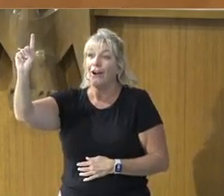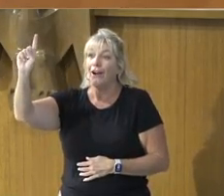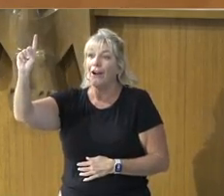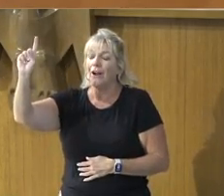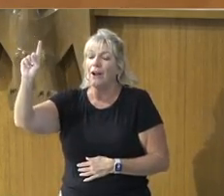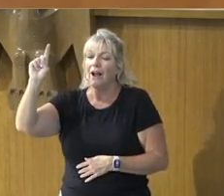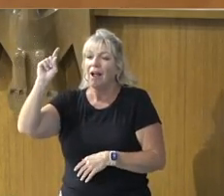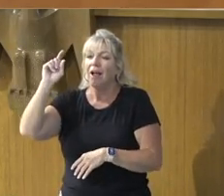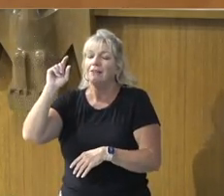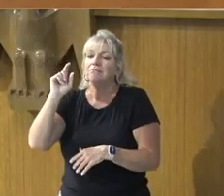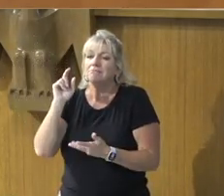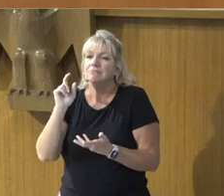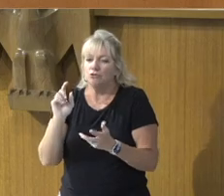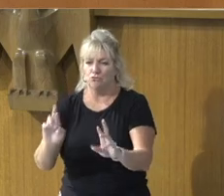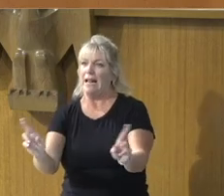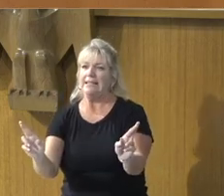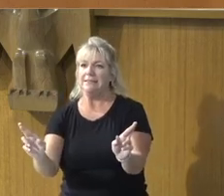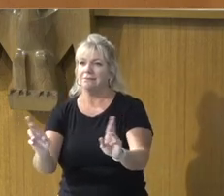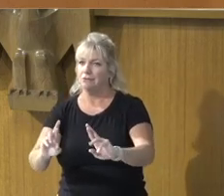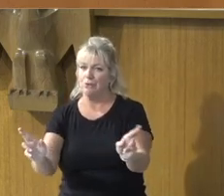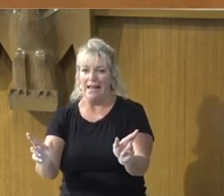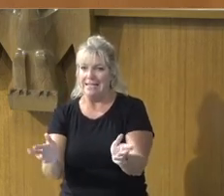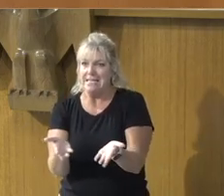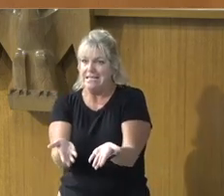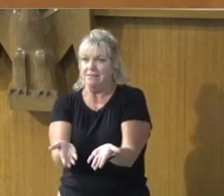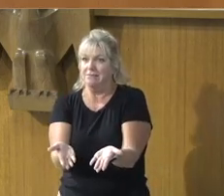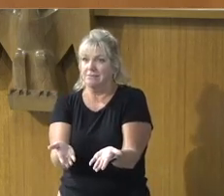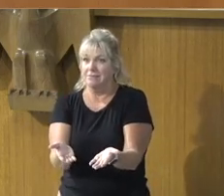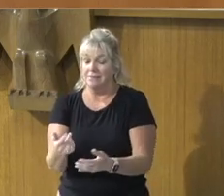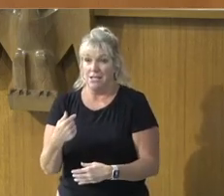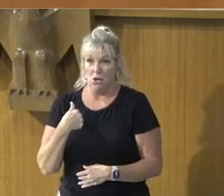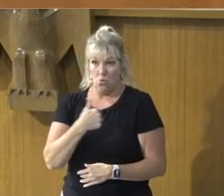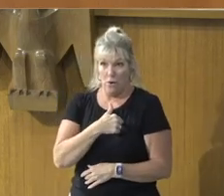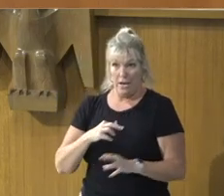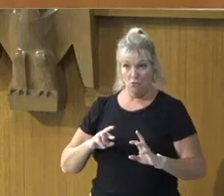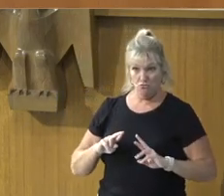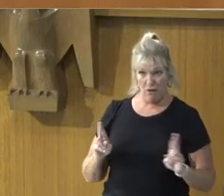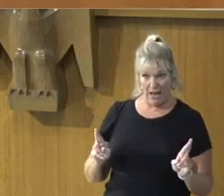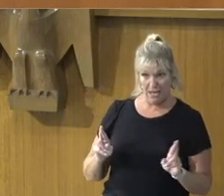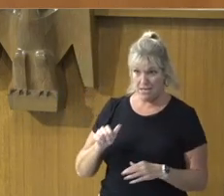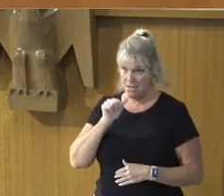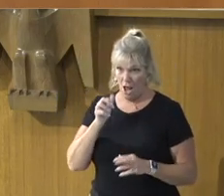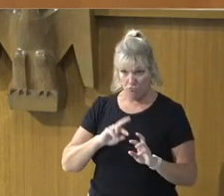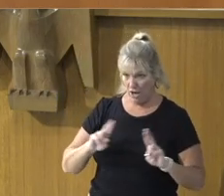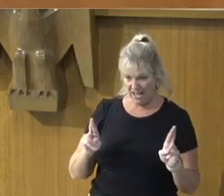At the ready, Whether we are ready, Or not,